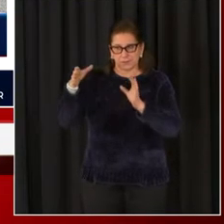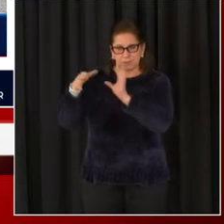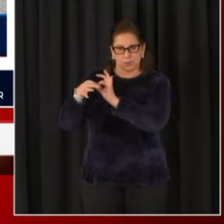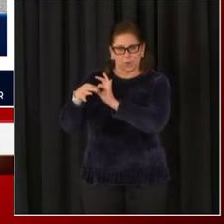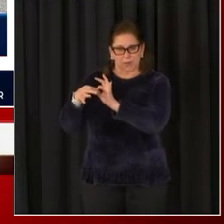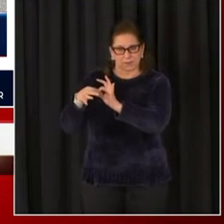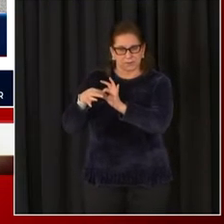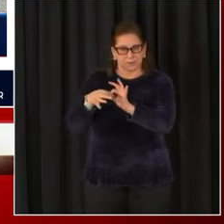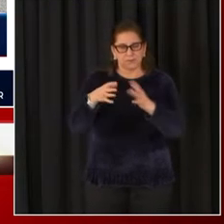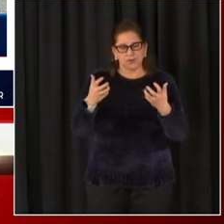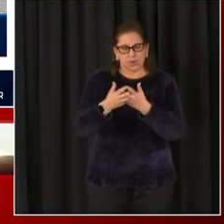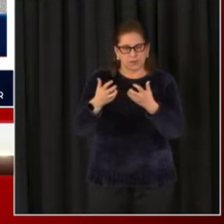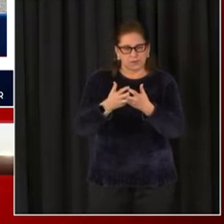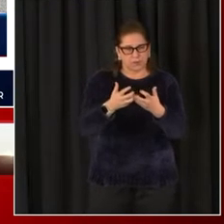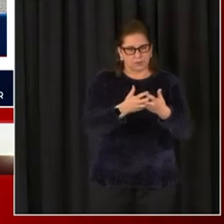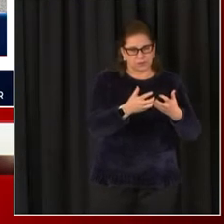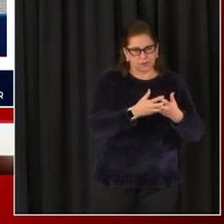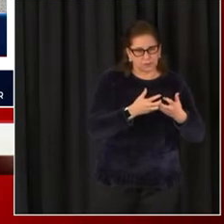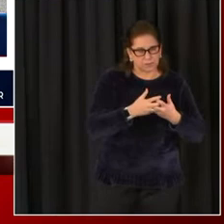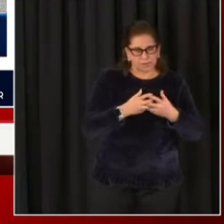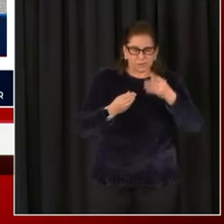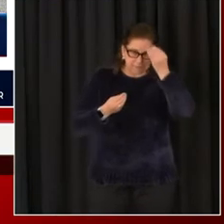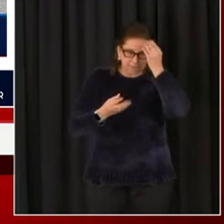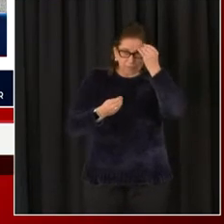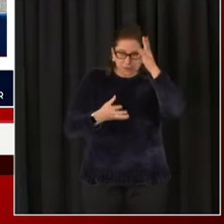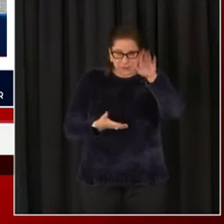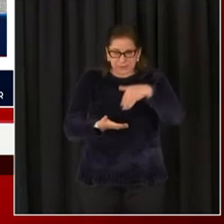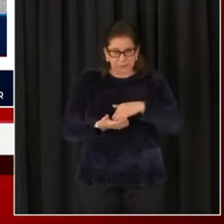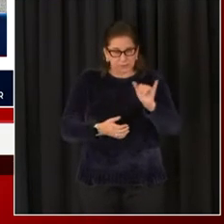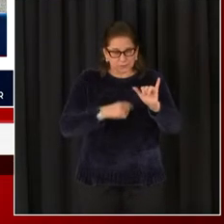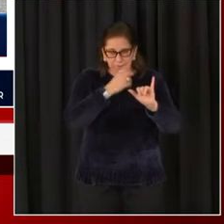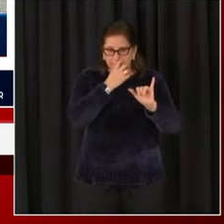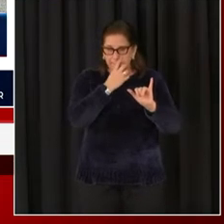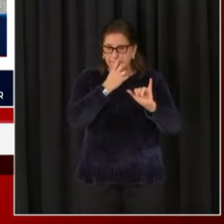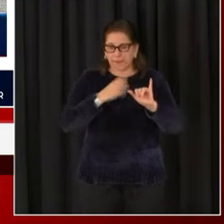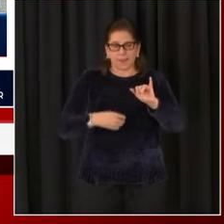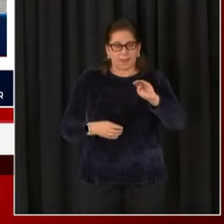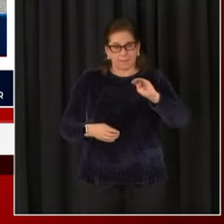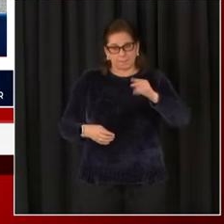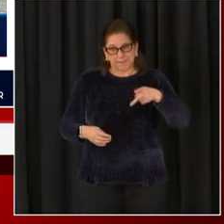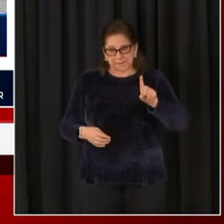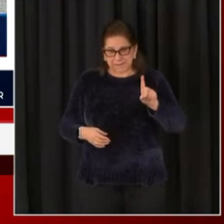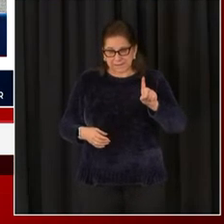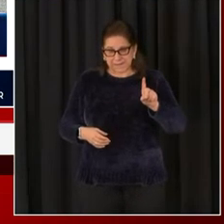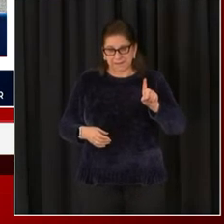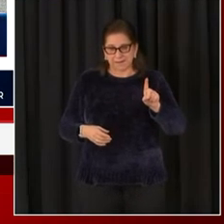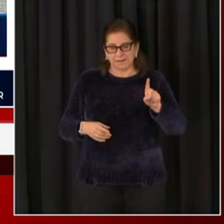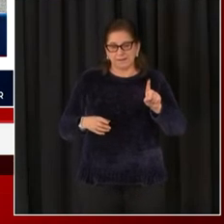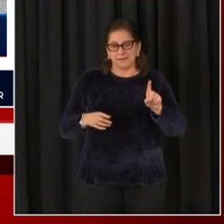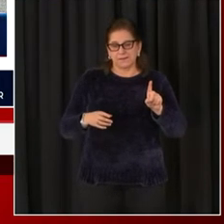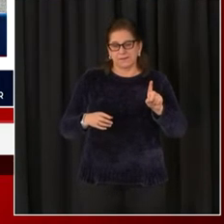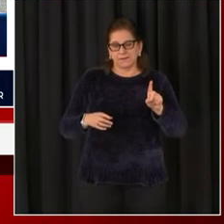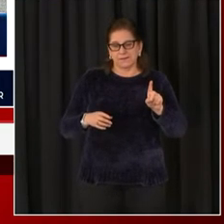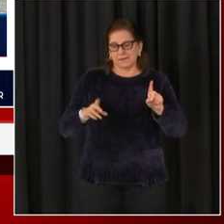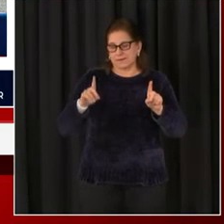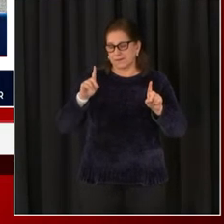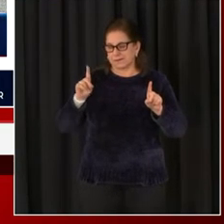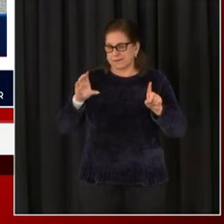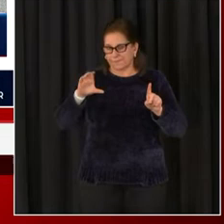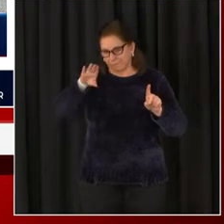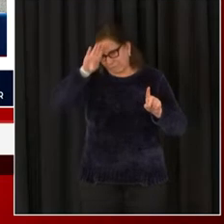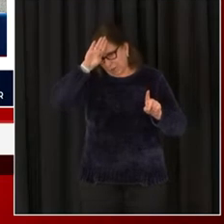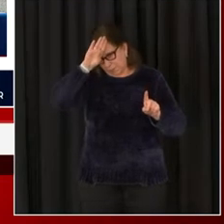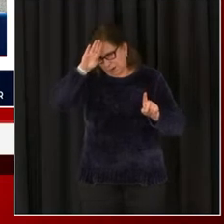want to thank the Metropolitan Police Department, D.C. Fire and EMS, D.C. Homeland Security, D.C. Public